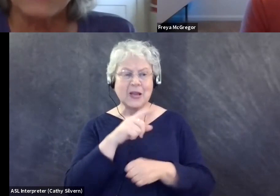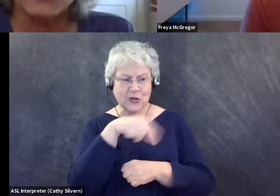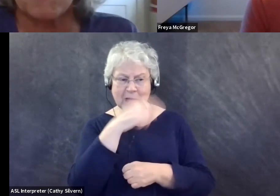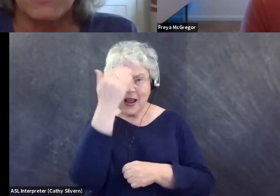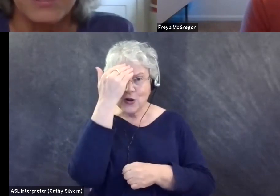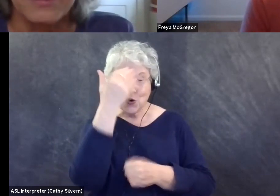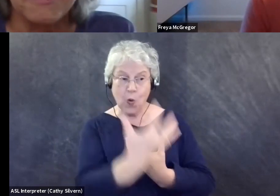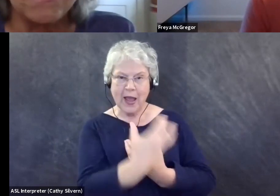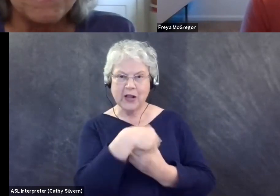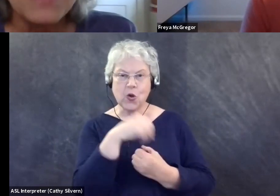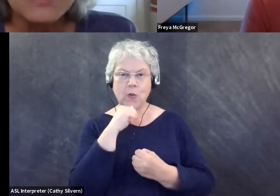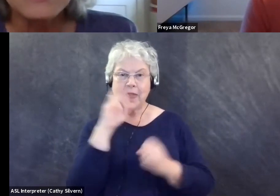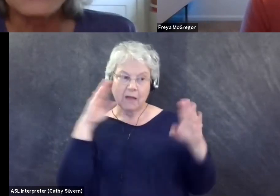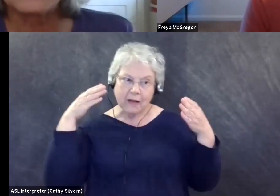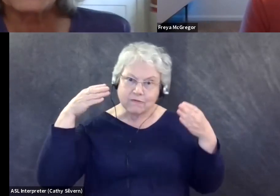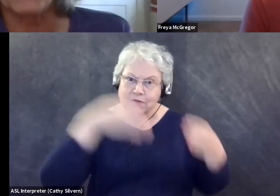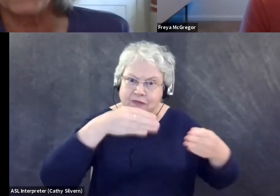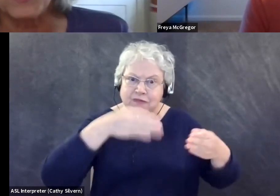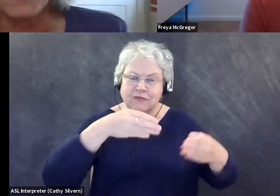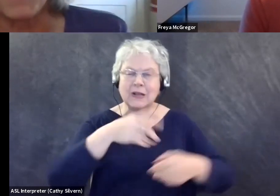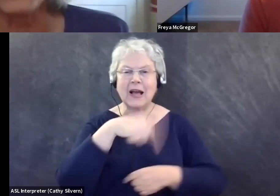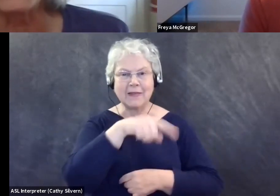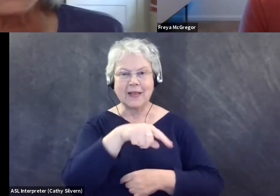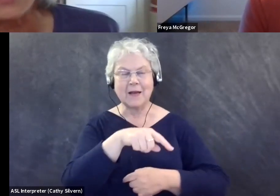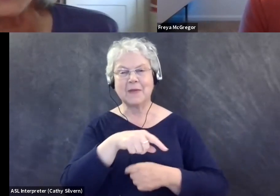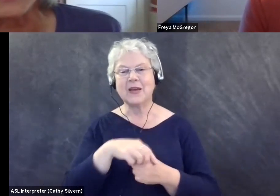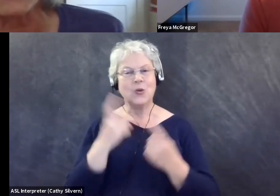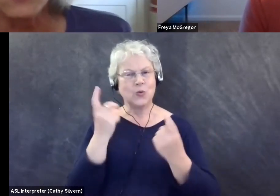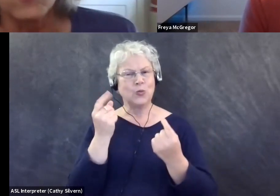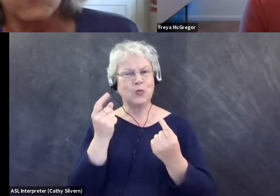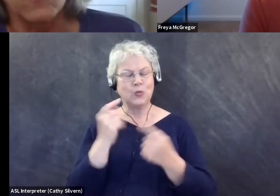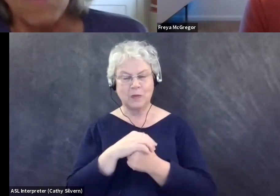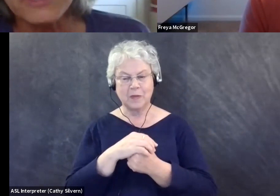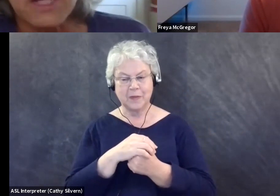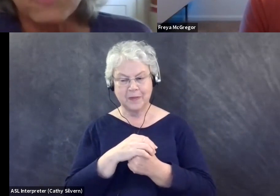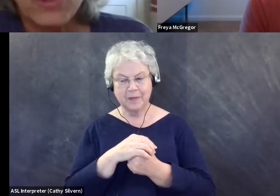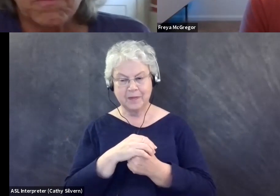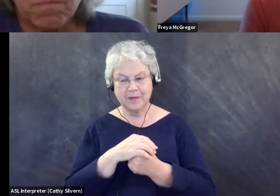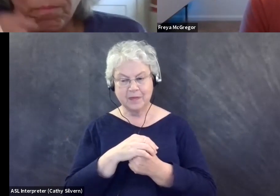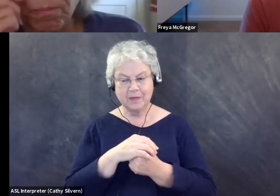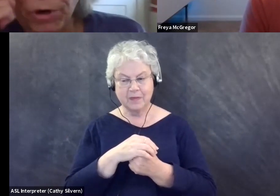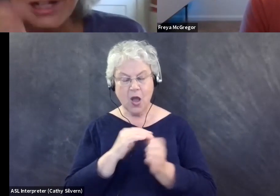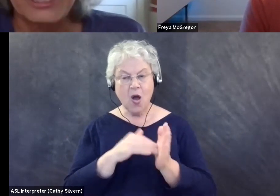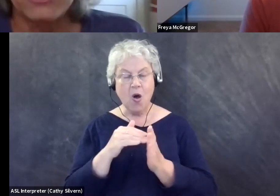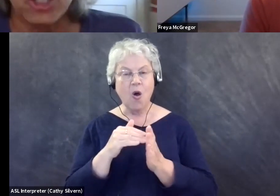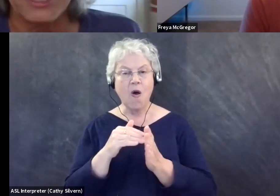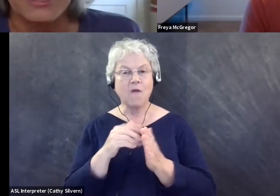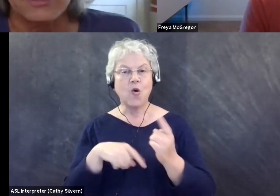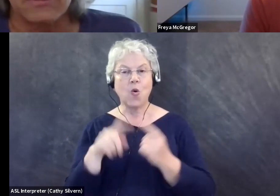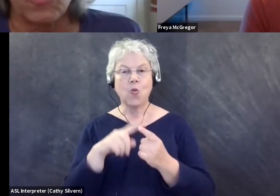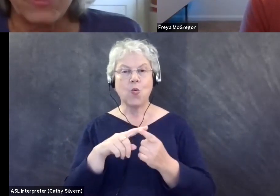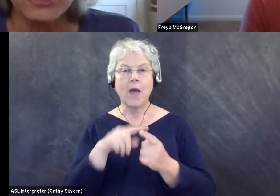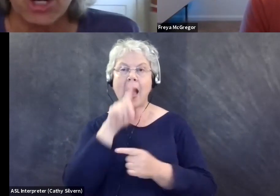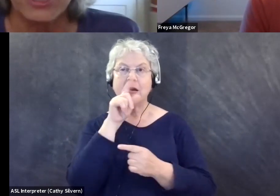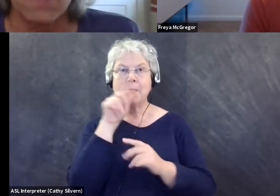without spot fighting them? And so, um, I would just say that oftentimes when birding leaders are